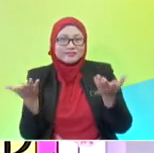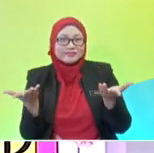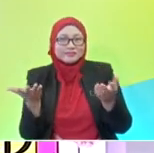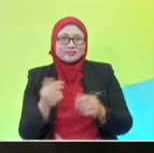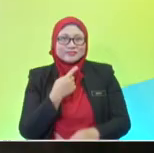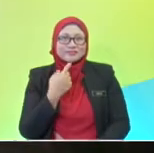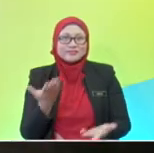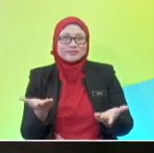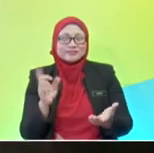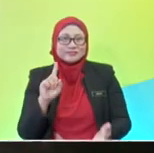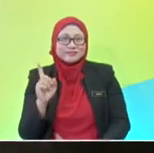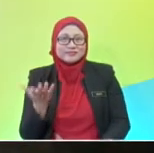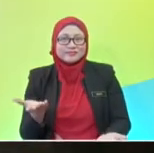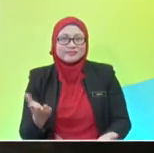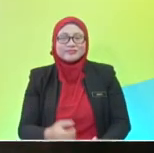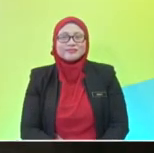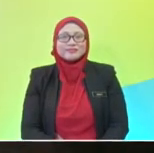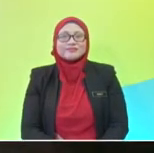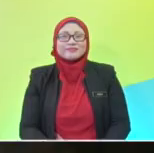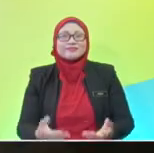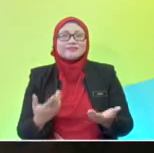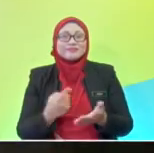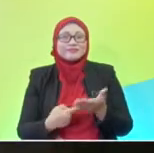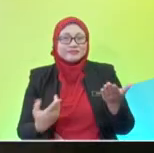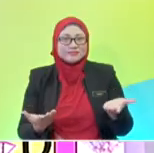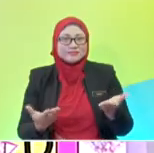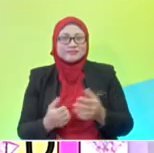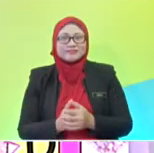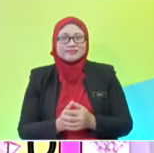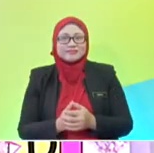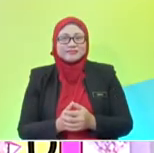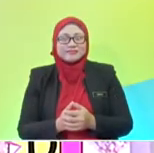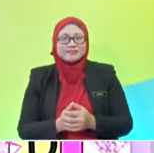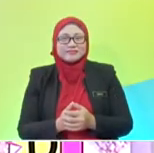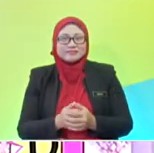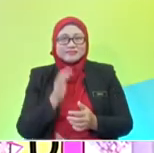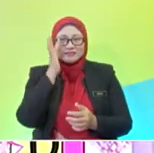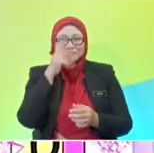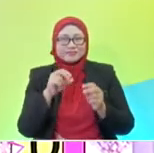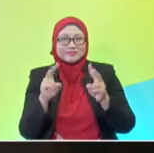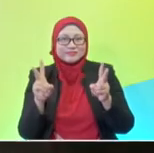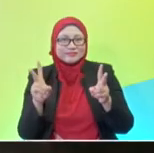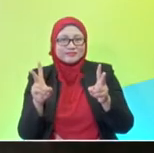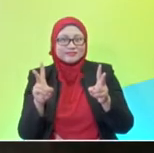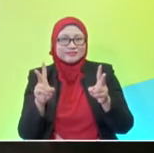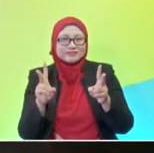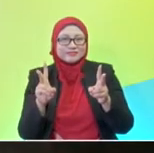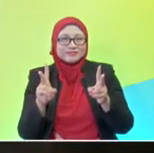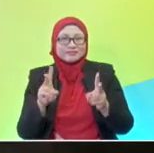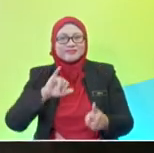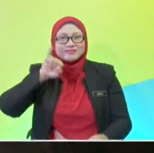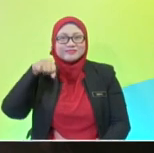solar system. What would it be? That's it. So, I think the most beautiful would be Jupiter? Let's see!